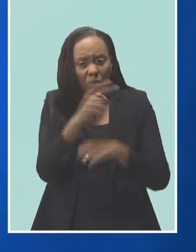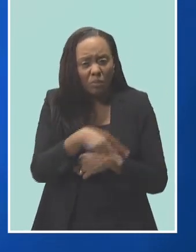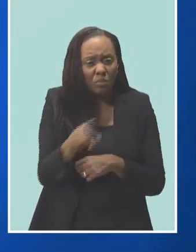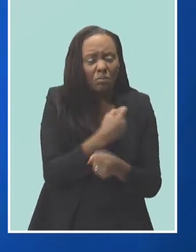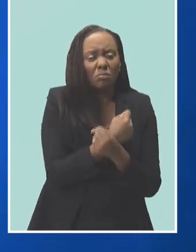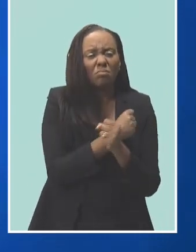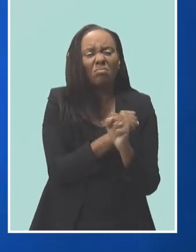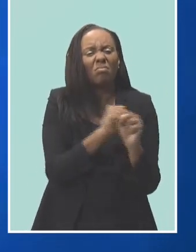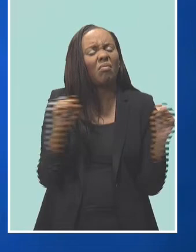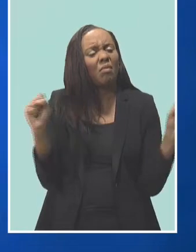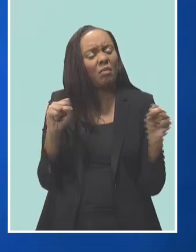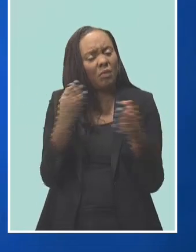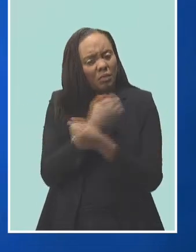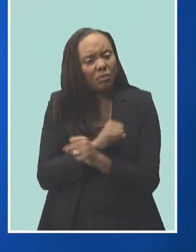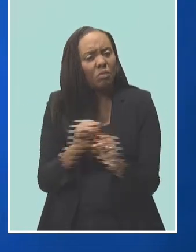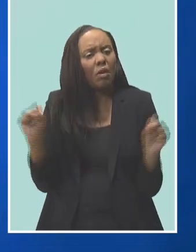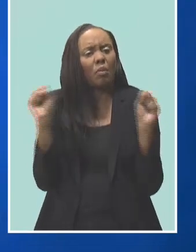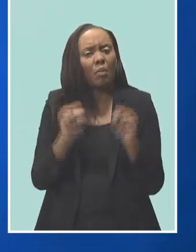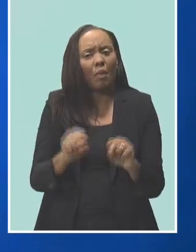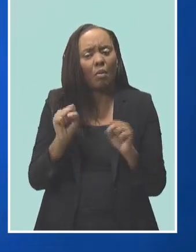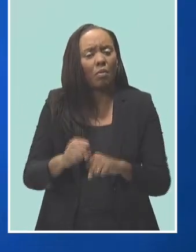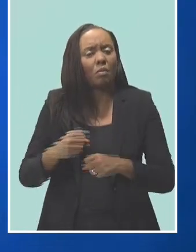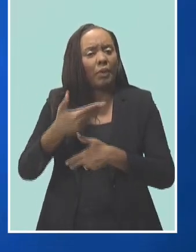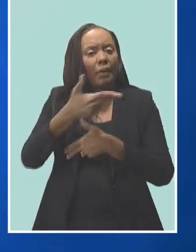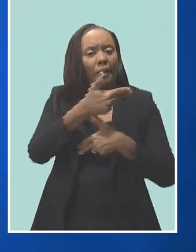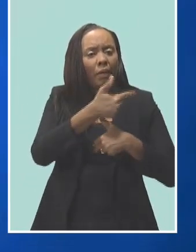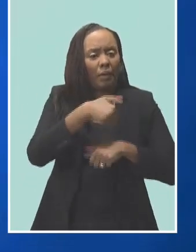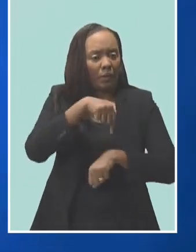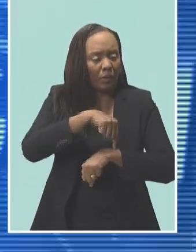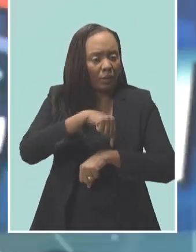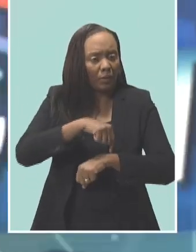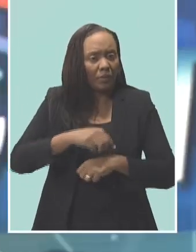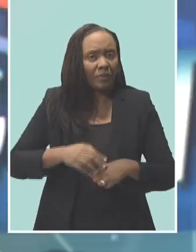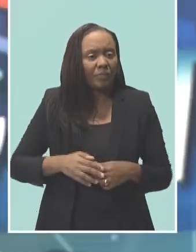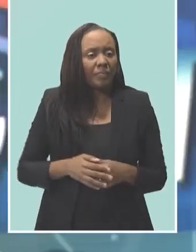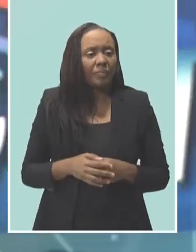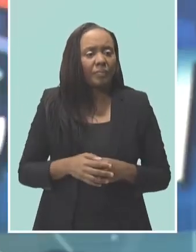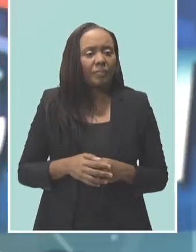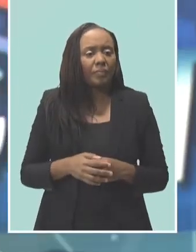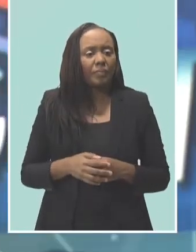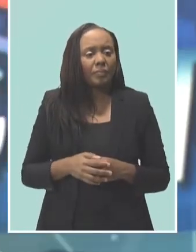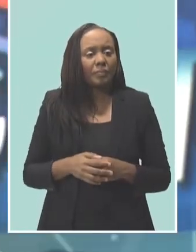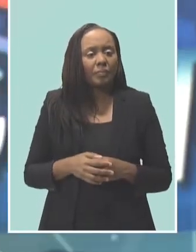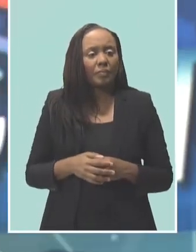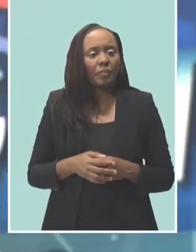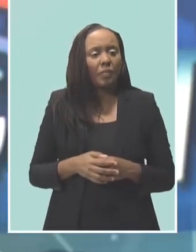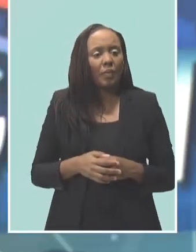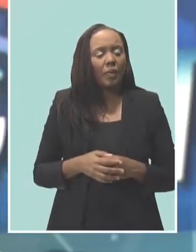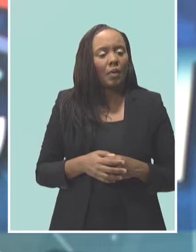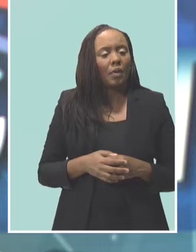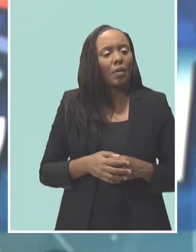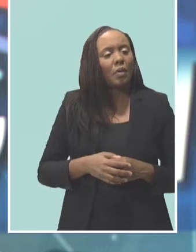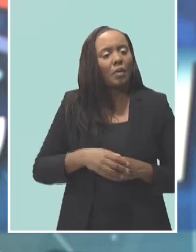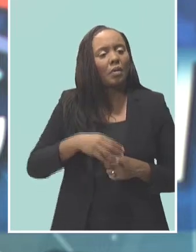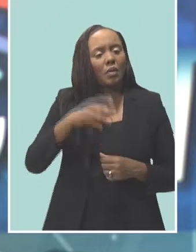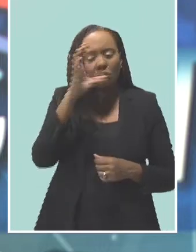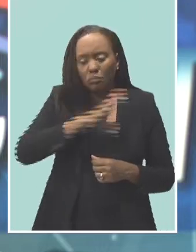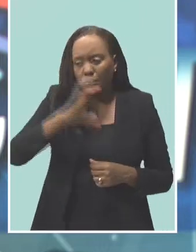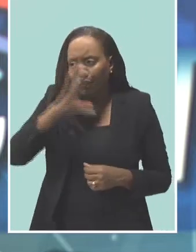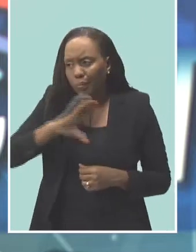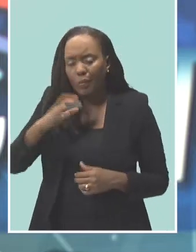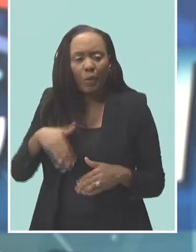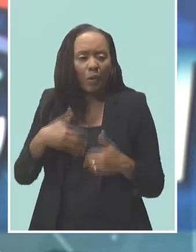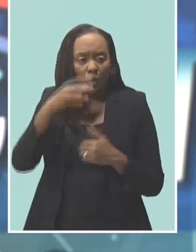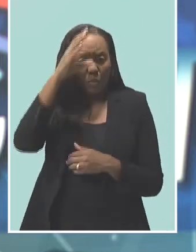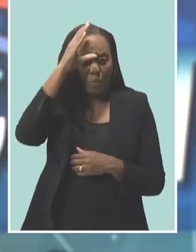secure as possible during this hurricane season. The search for a missing schoolboy and member of the